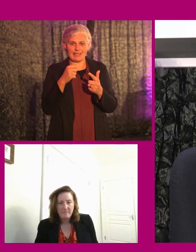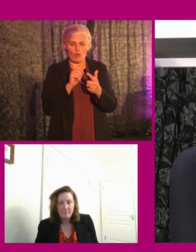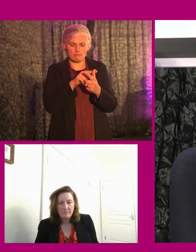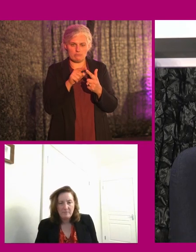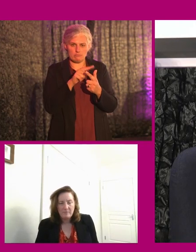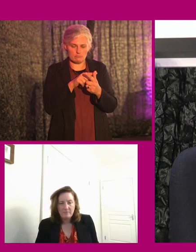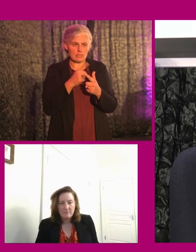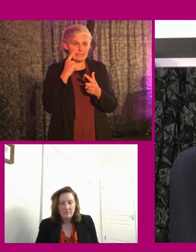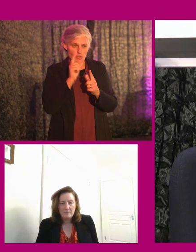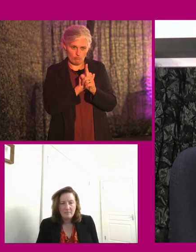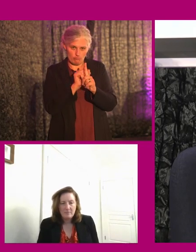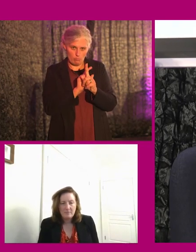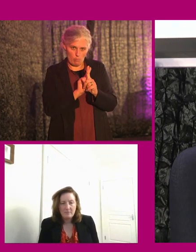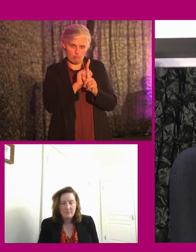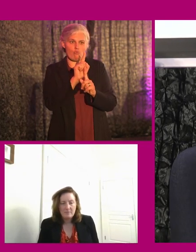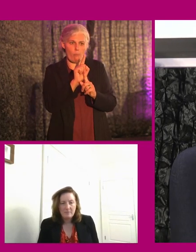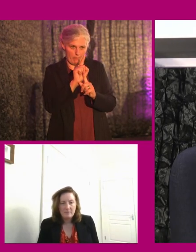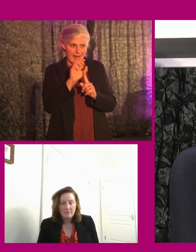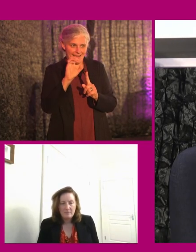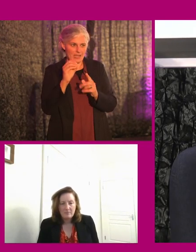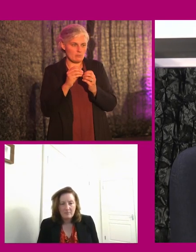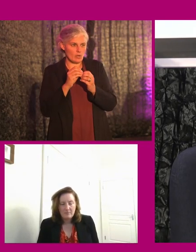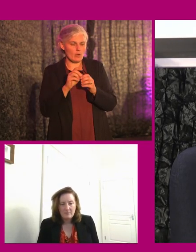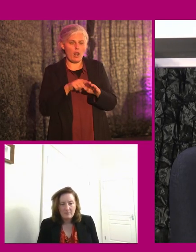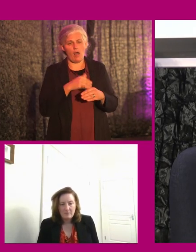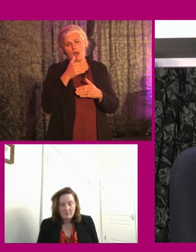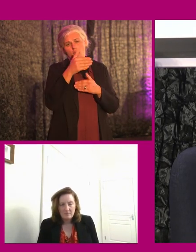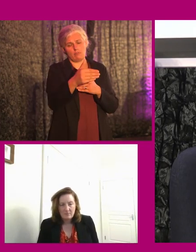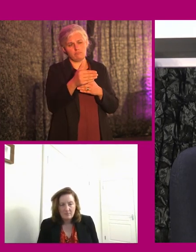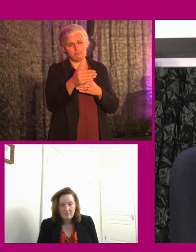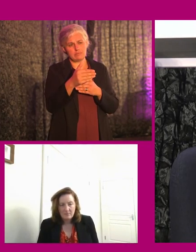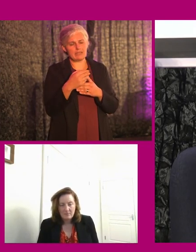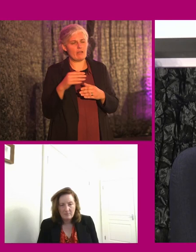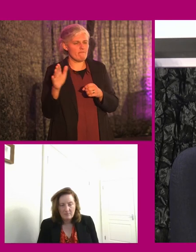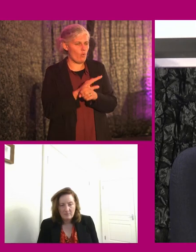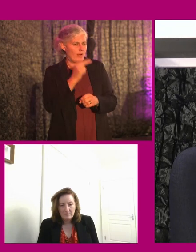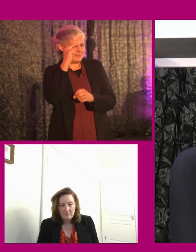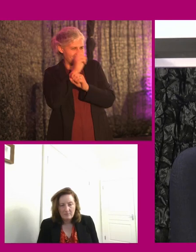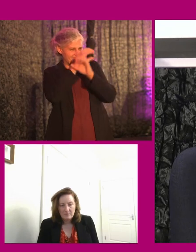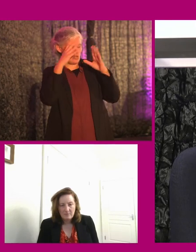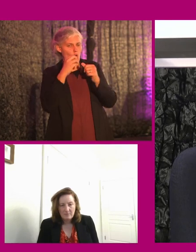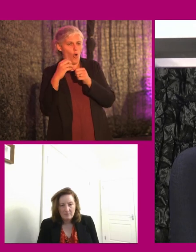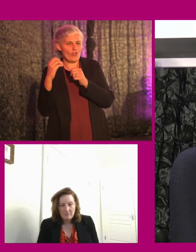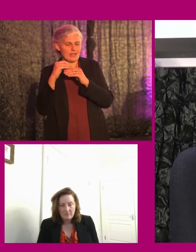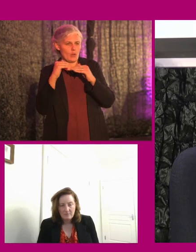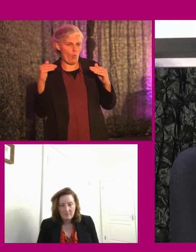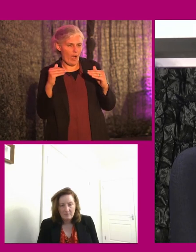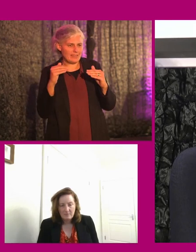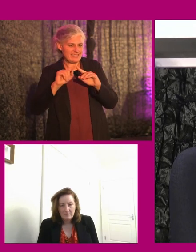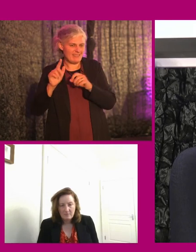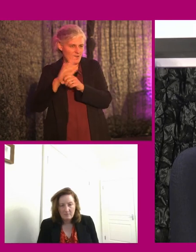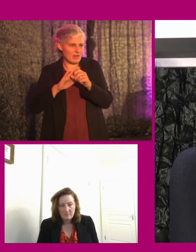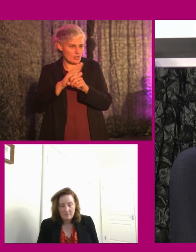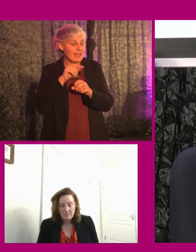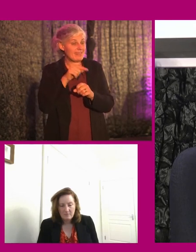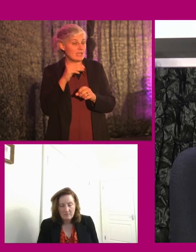we've seen some improvements in how we're capturing that. But we have a long way to go to really understand, you know, all of the other equality grounds and that. And that's one of